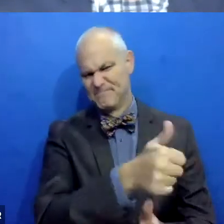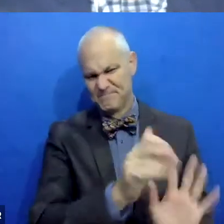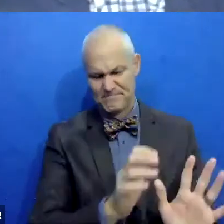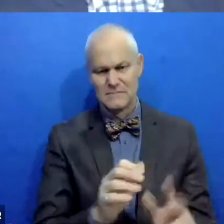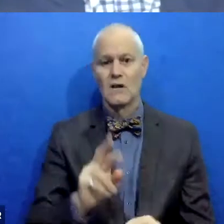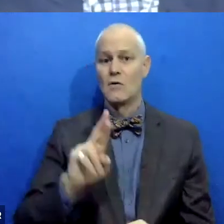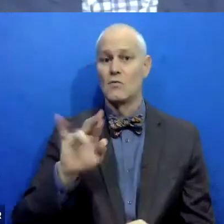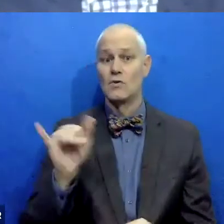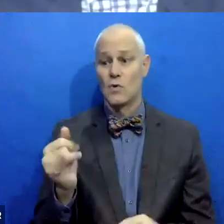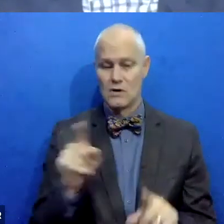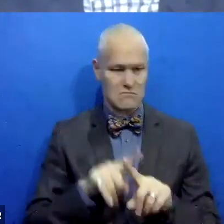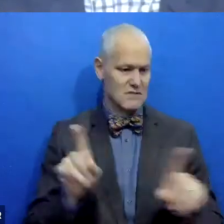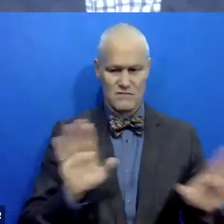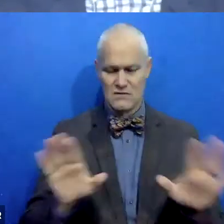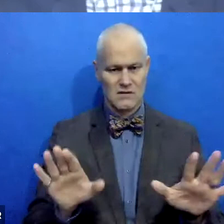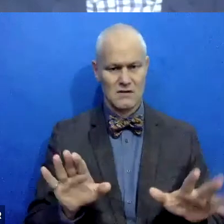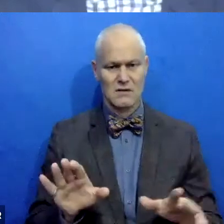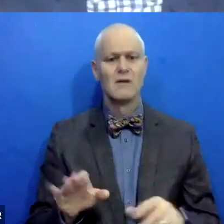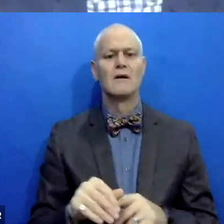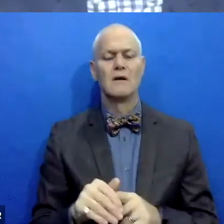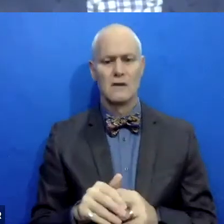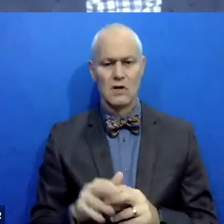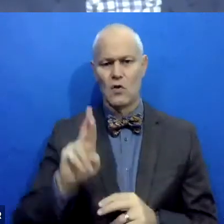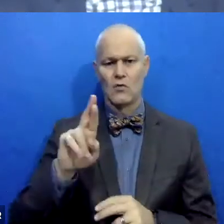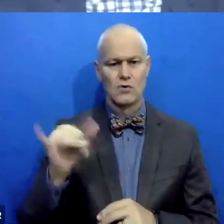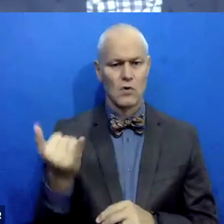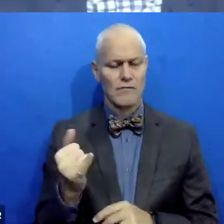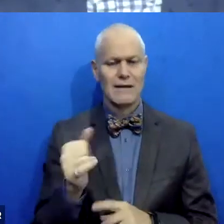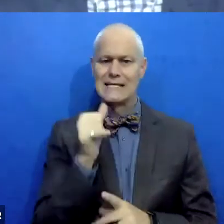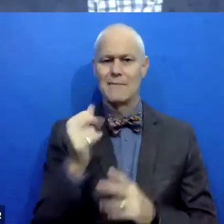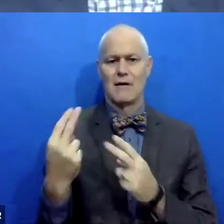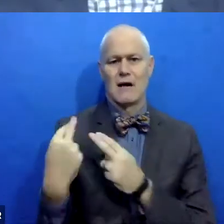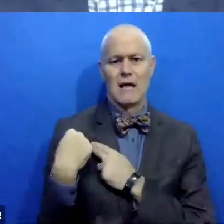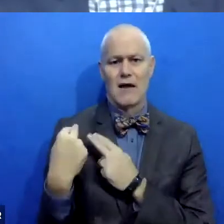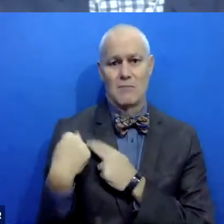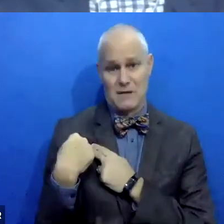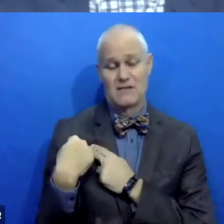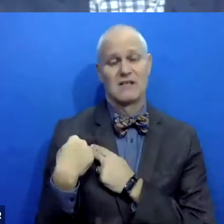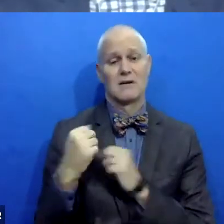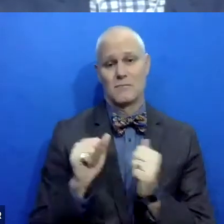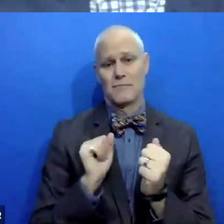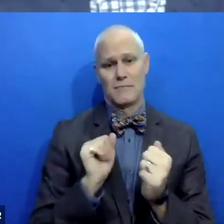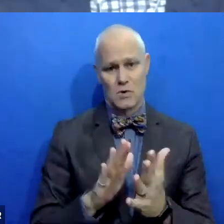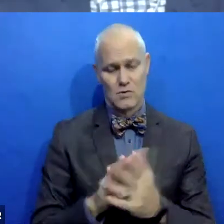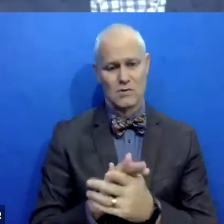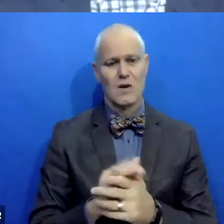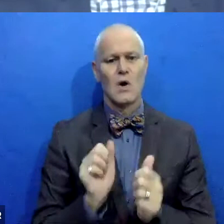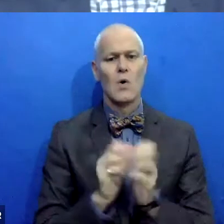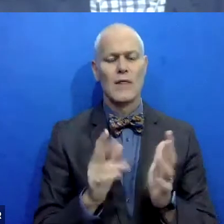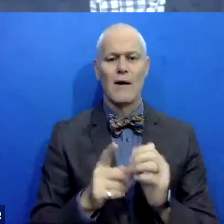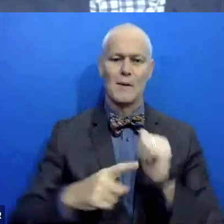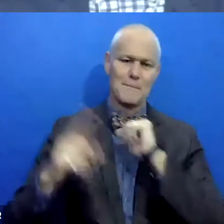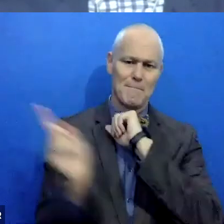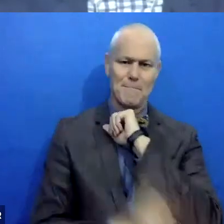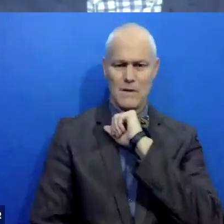is really needs to not happen. A restorative justice is an accountability approach. It is about, without being punitive, right.